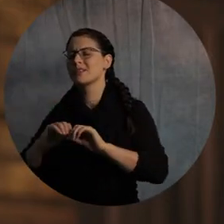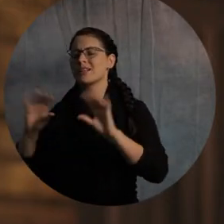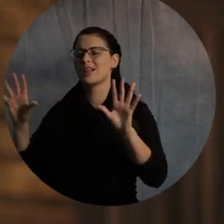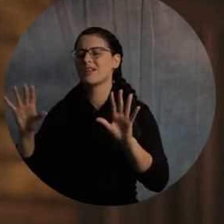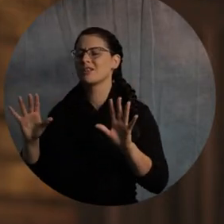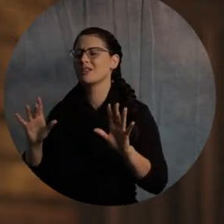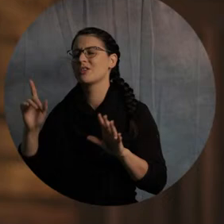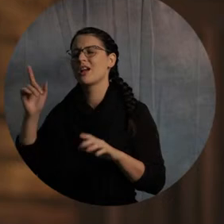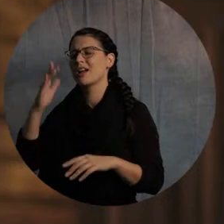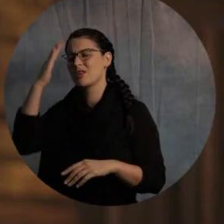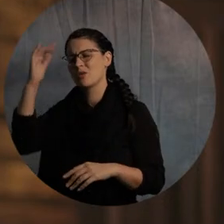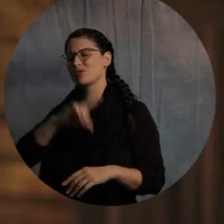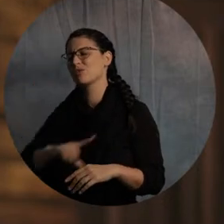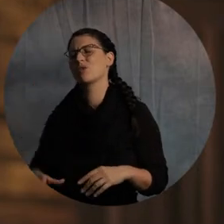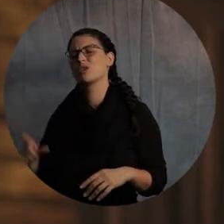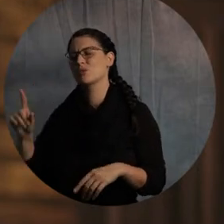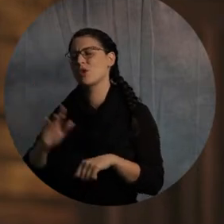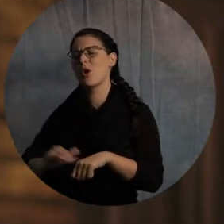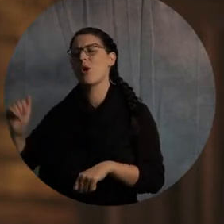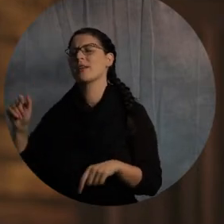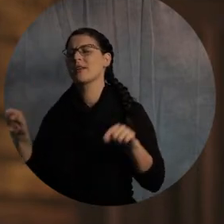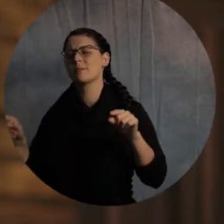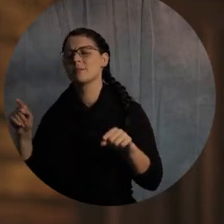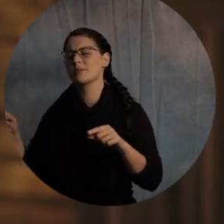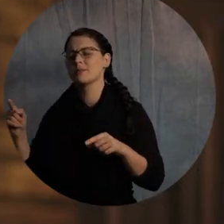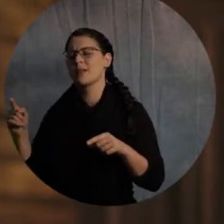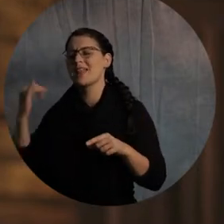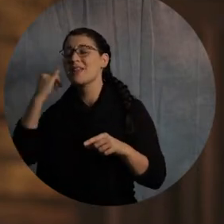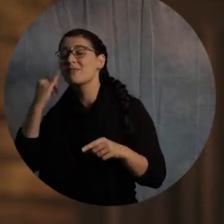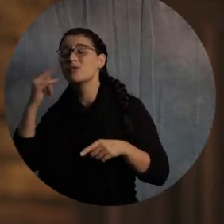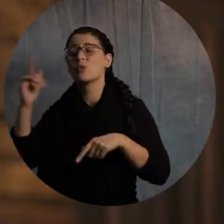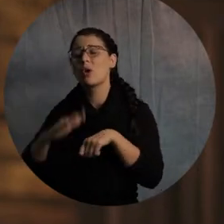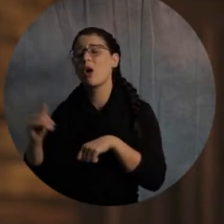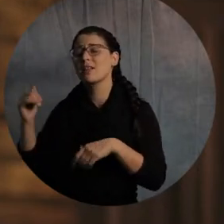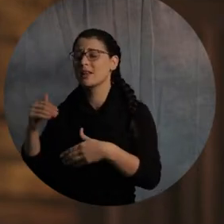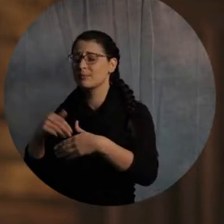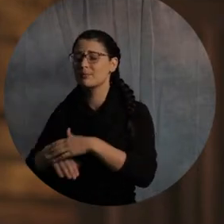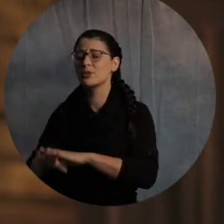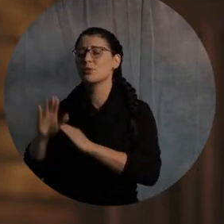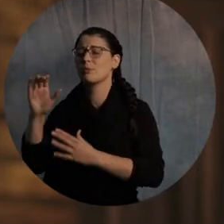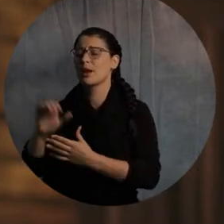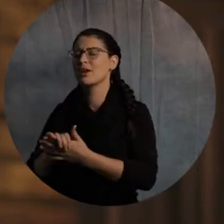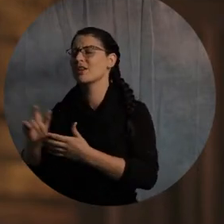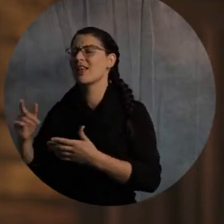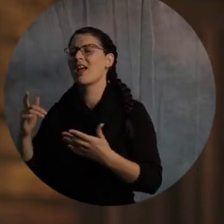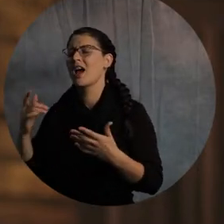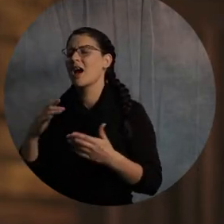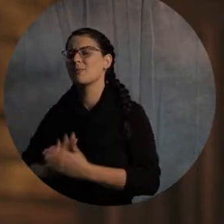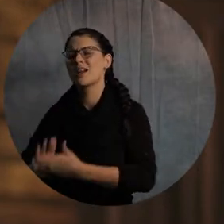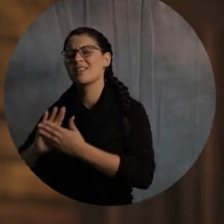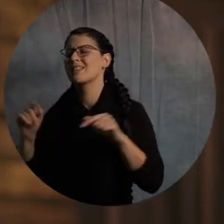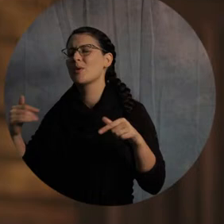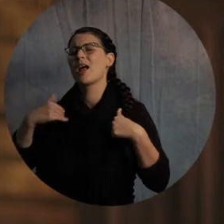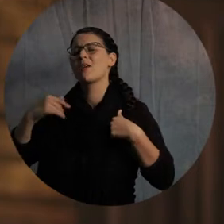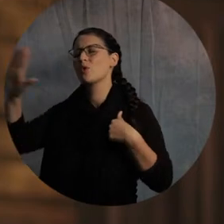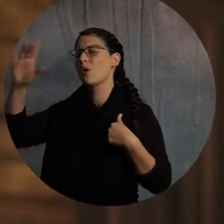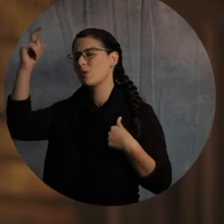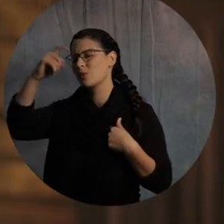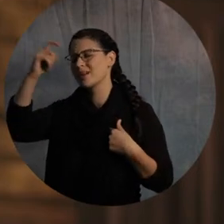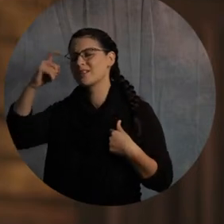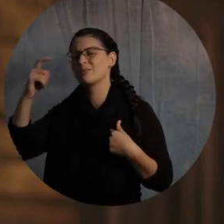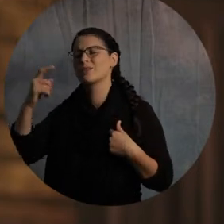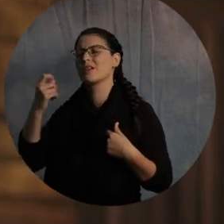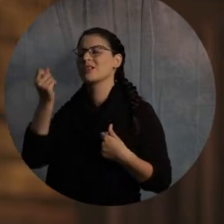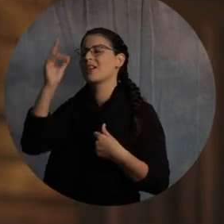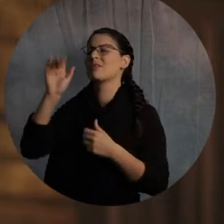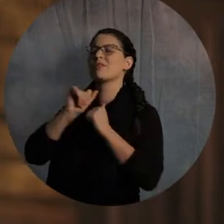calling them into a marriage, God, that they would have the wisdom to listen to your call. To make